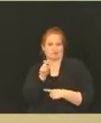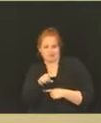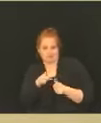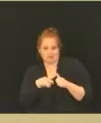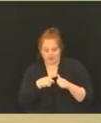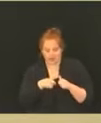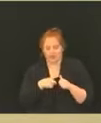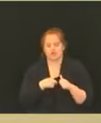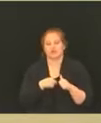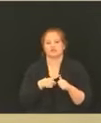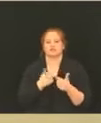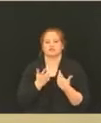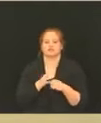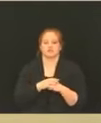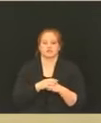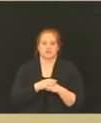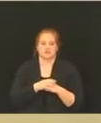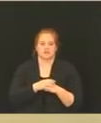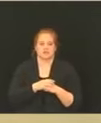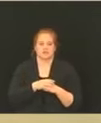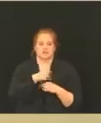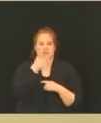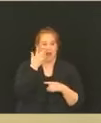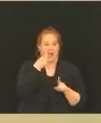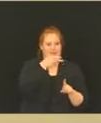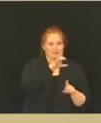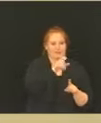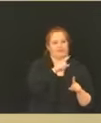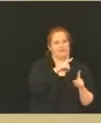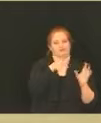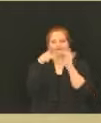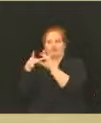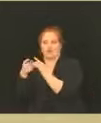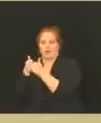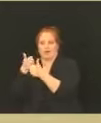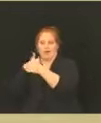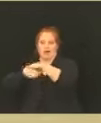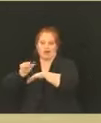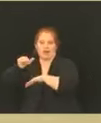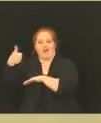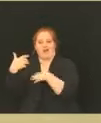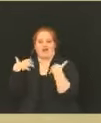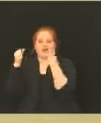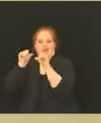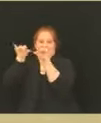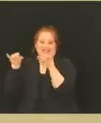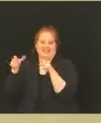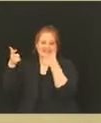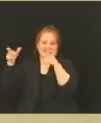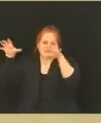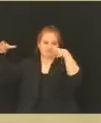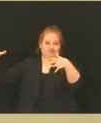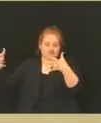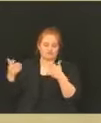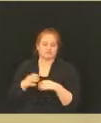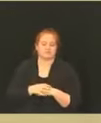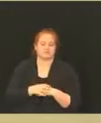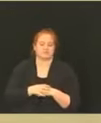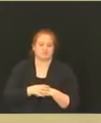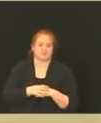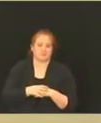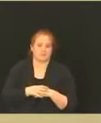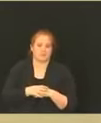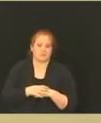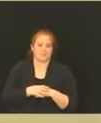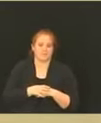of them are affiliated with large providers. But also understand that your opportunity